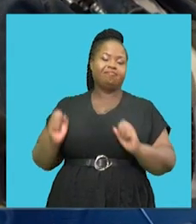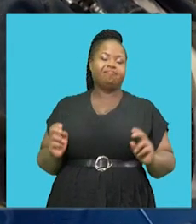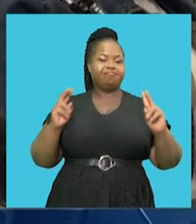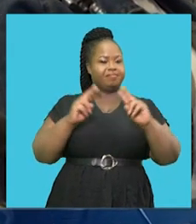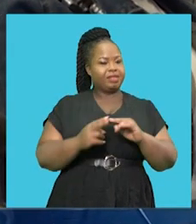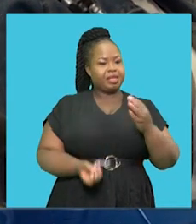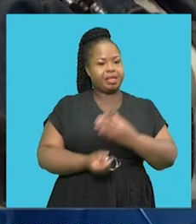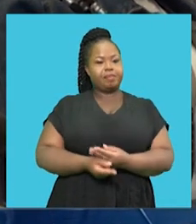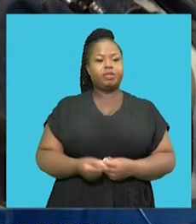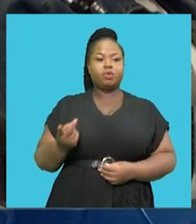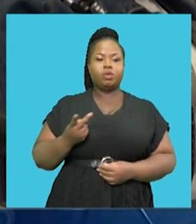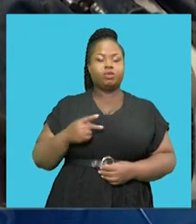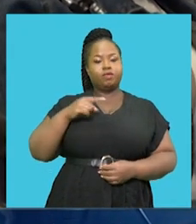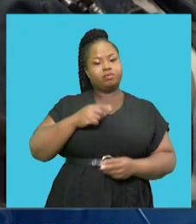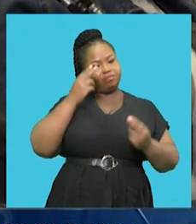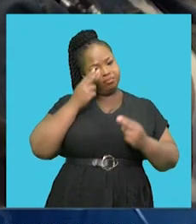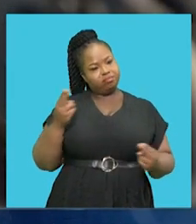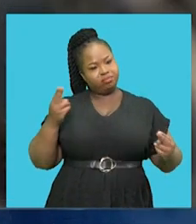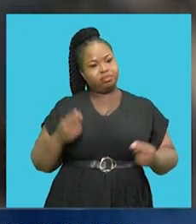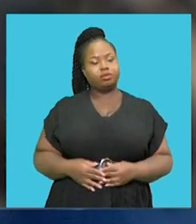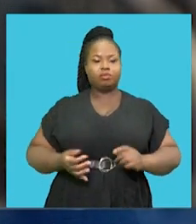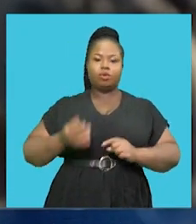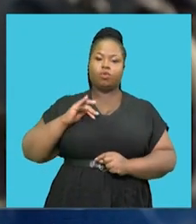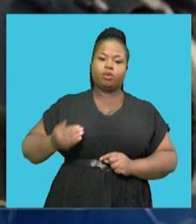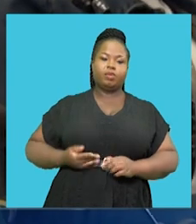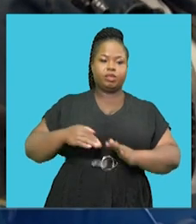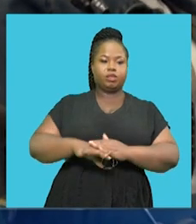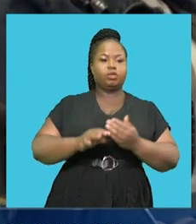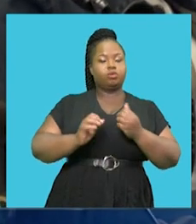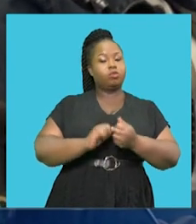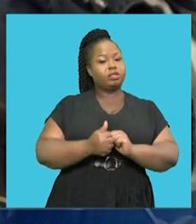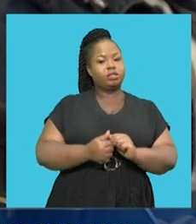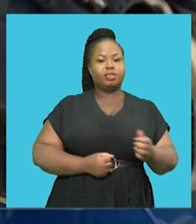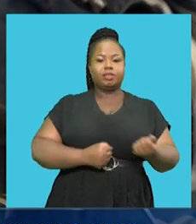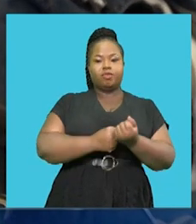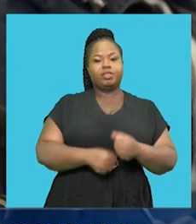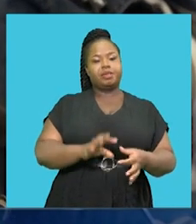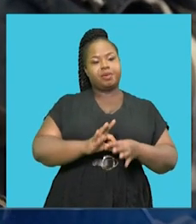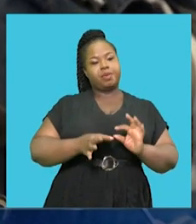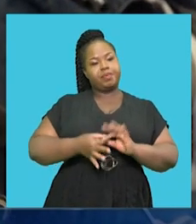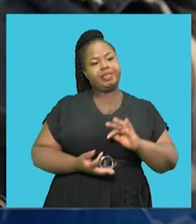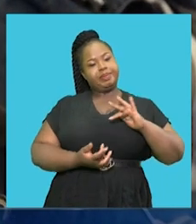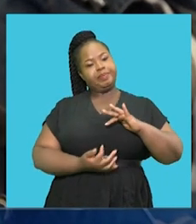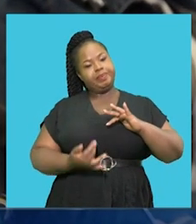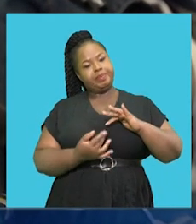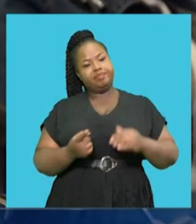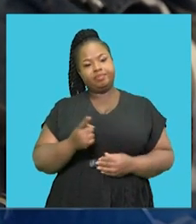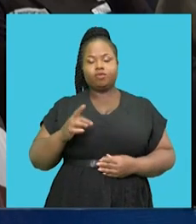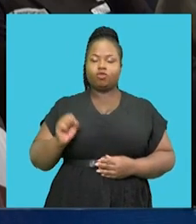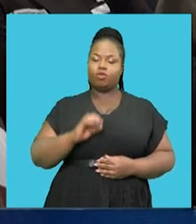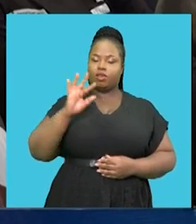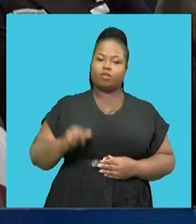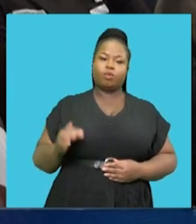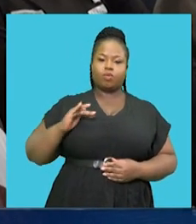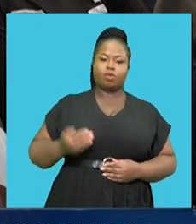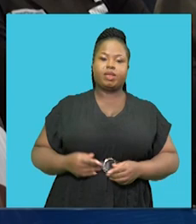with the duo goals of honoring the achievements of women in sports and supporting the Olympic aspirations of the South African